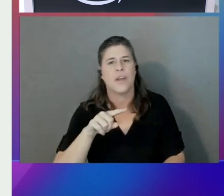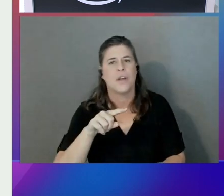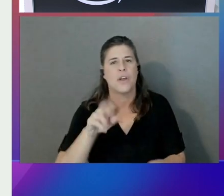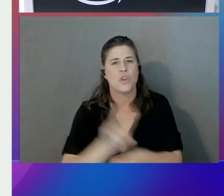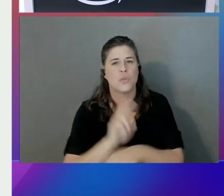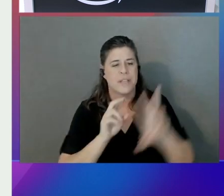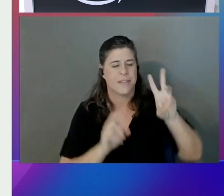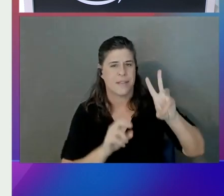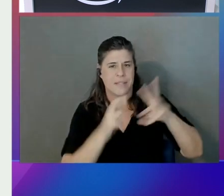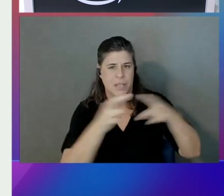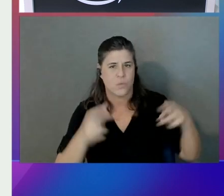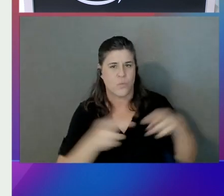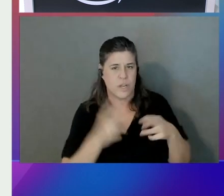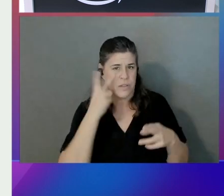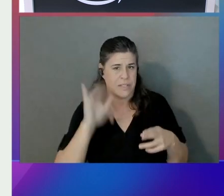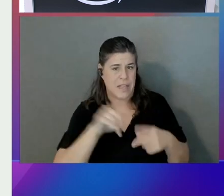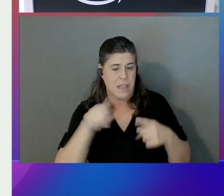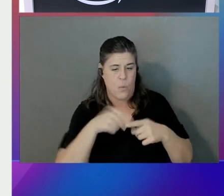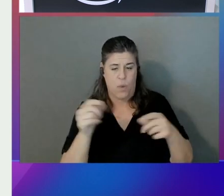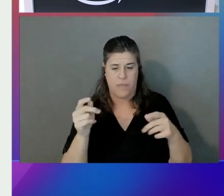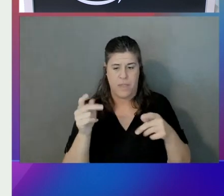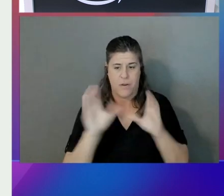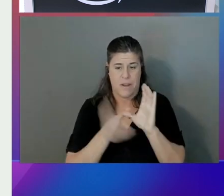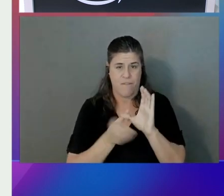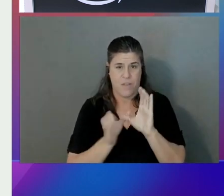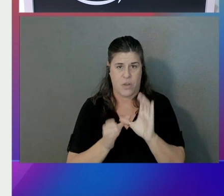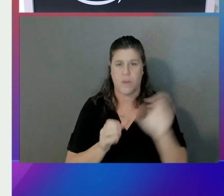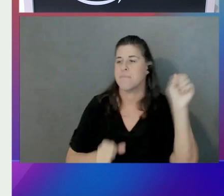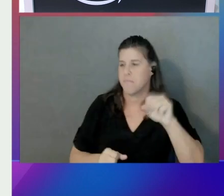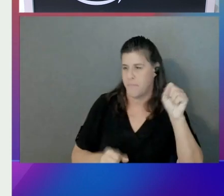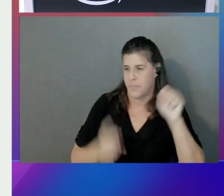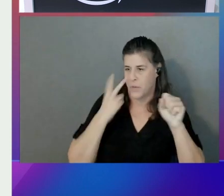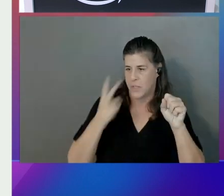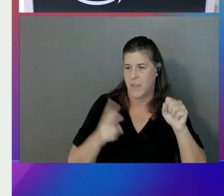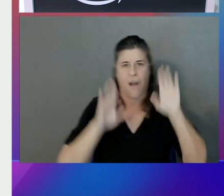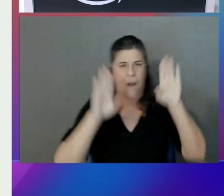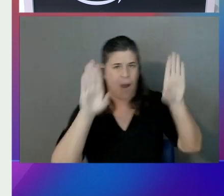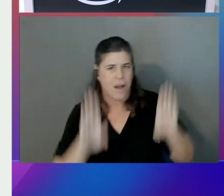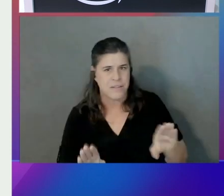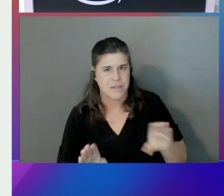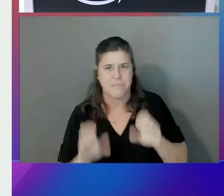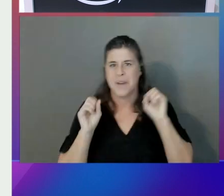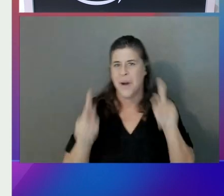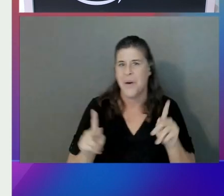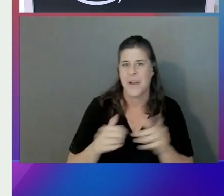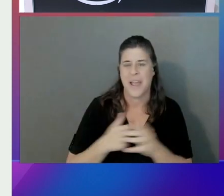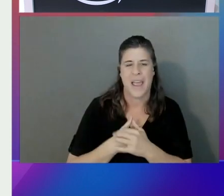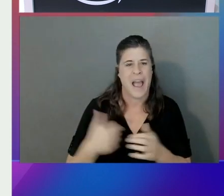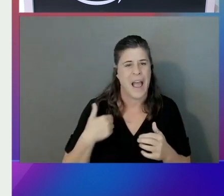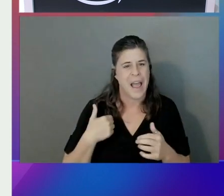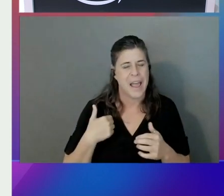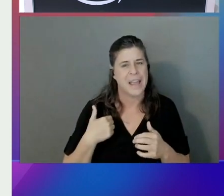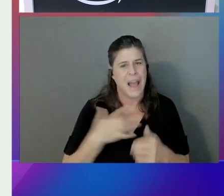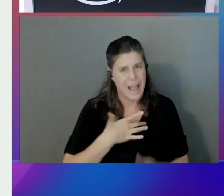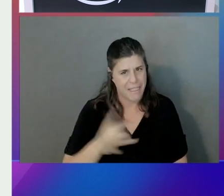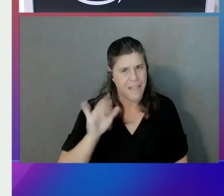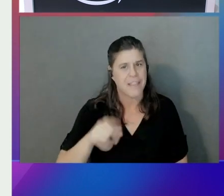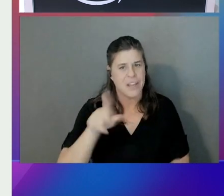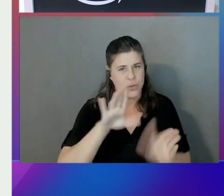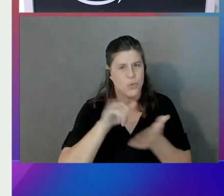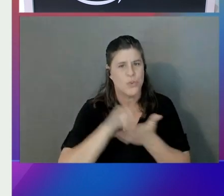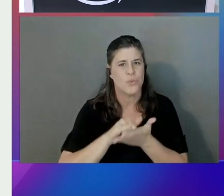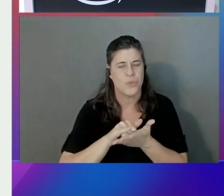will see that when they are configuring the endpoint. Exactly. Good. Awesome. Okay. I like that you can do this through the